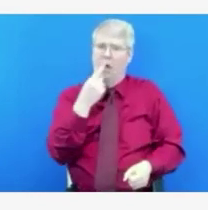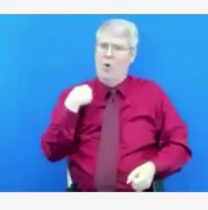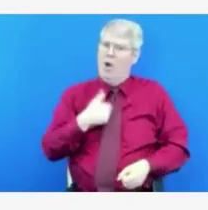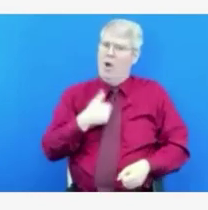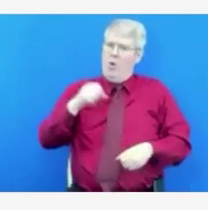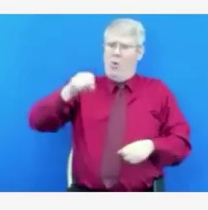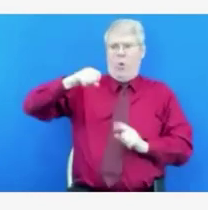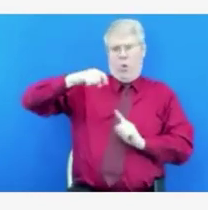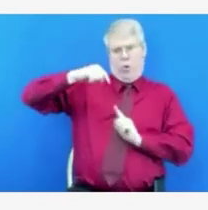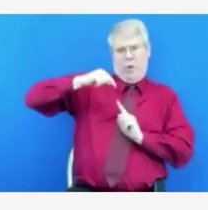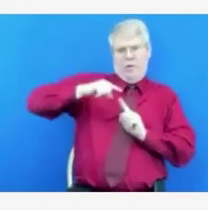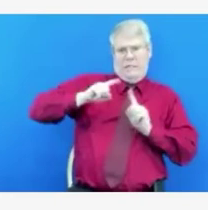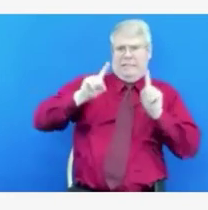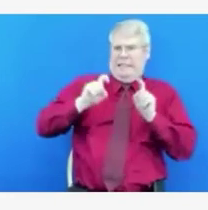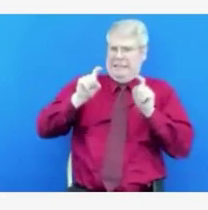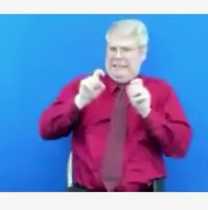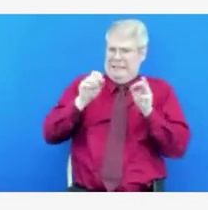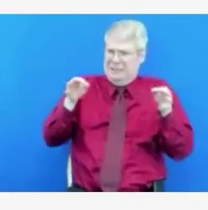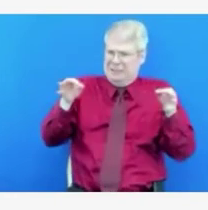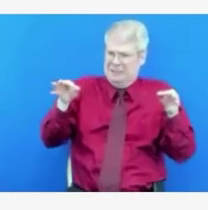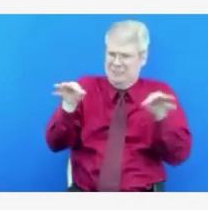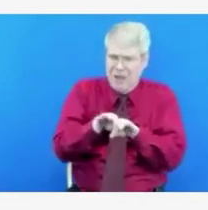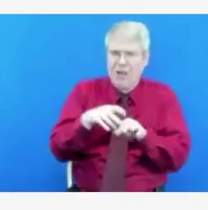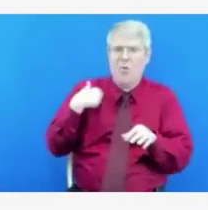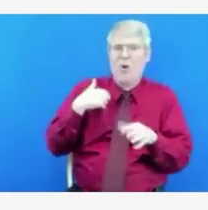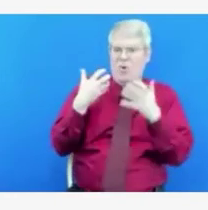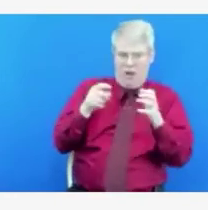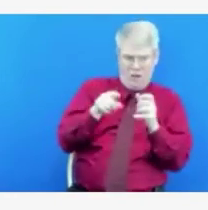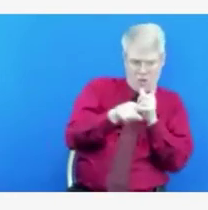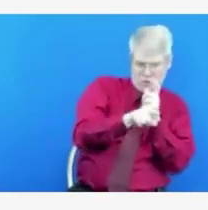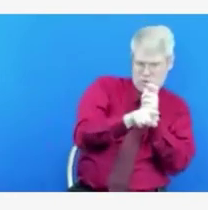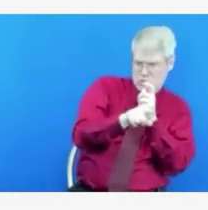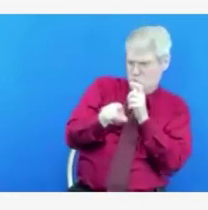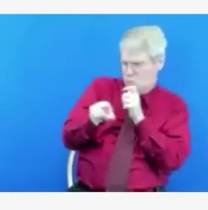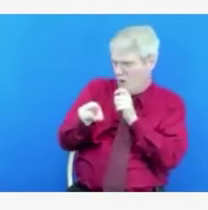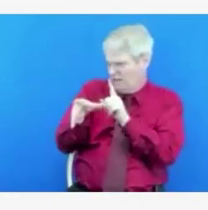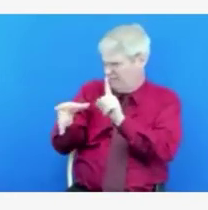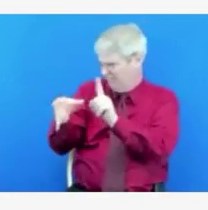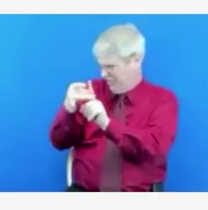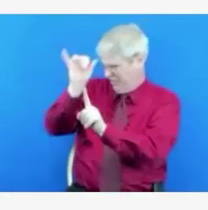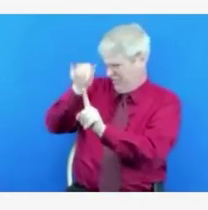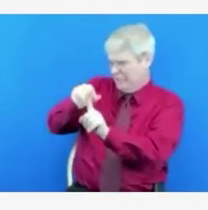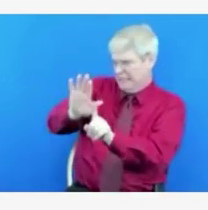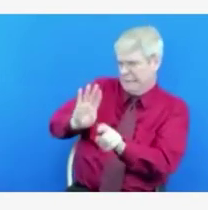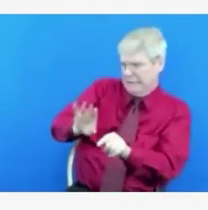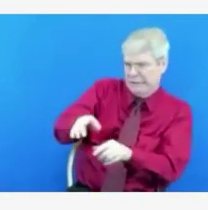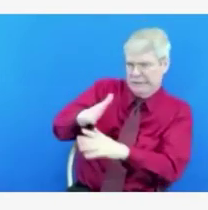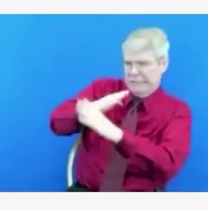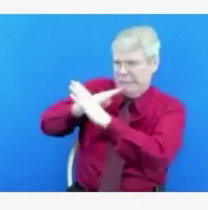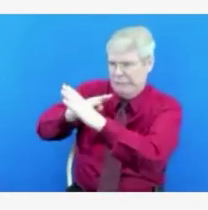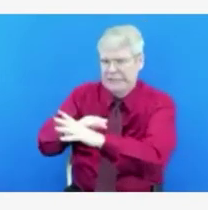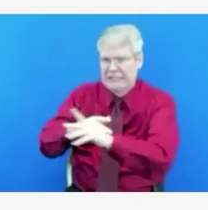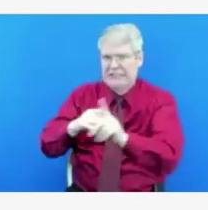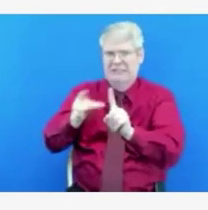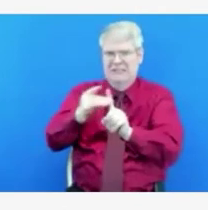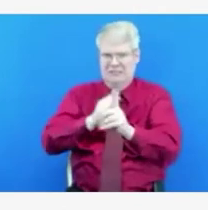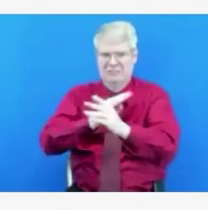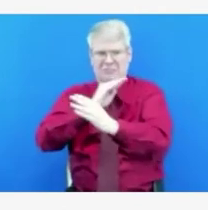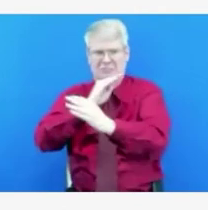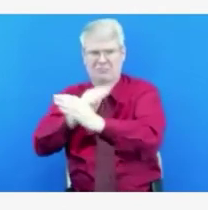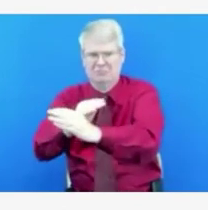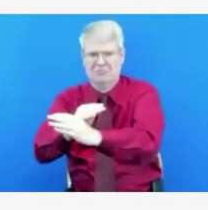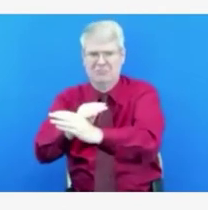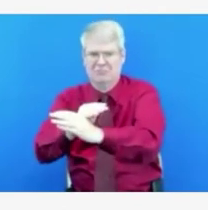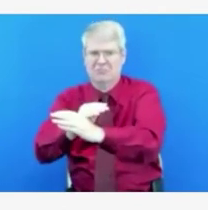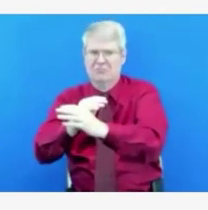so they can swiftly be addressed to make sure that there's not further spread in the school setting. So, Dr. Turner,